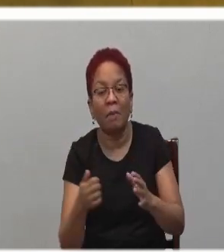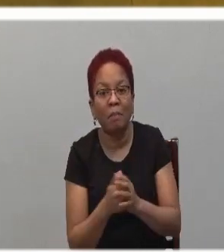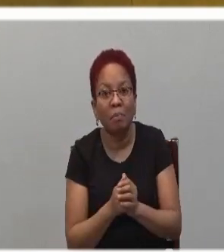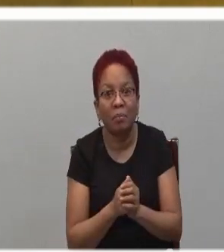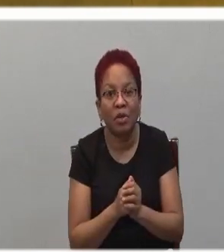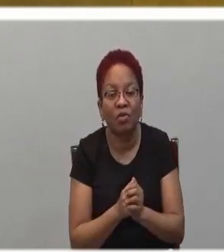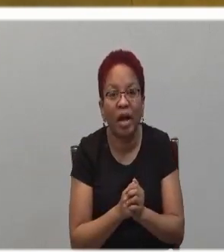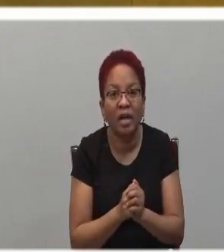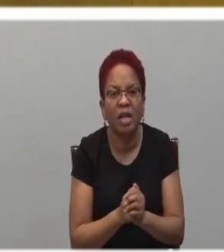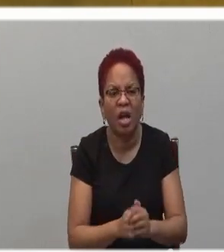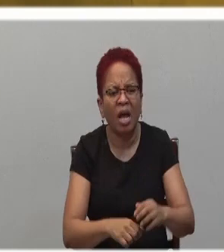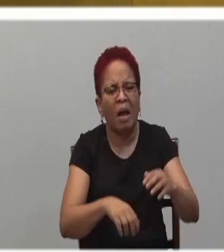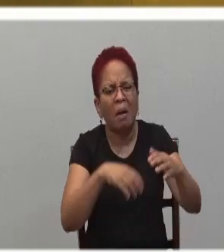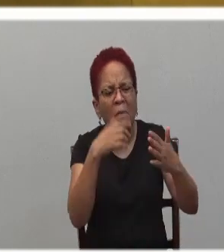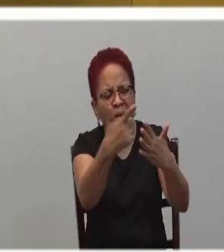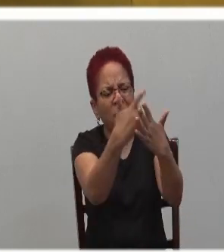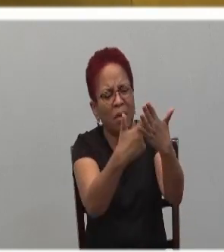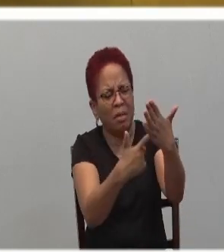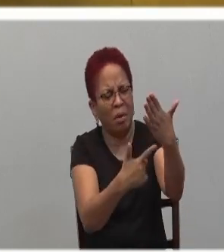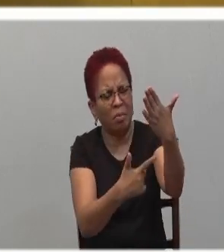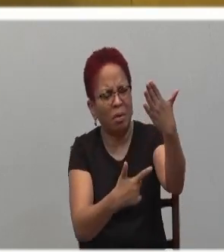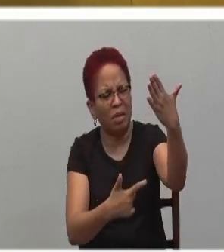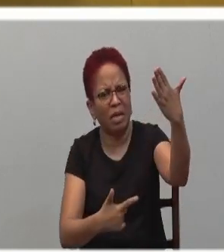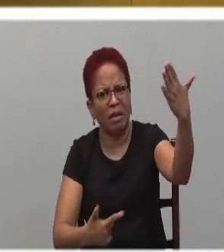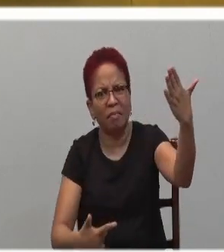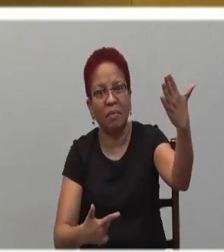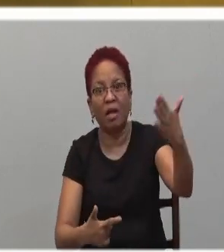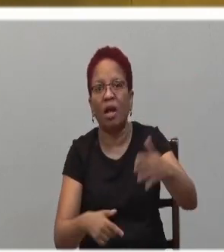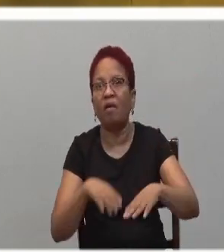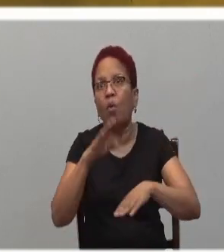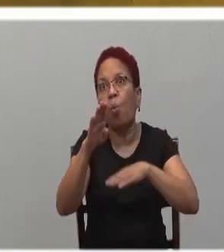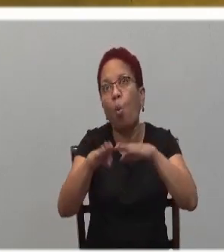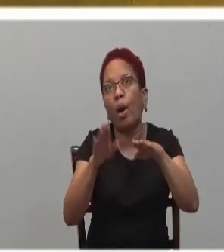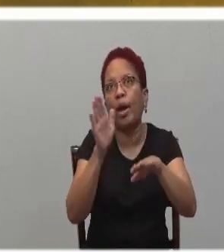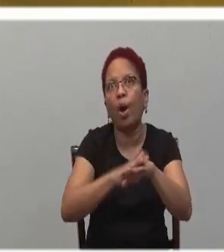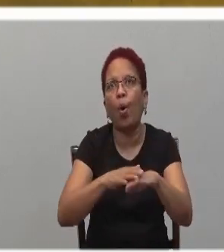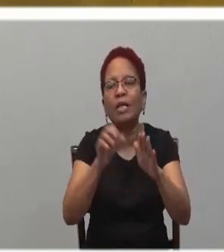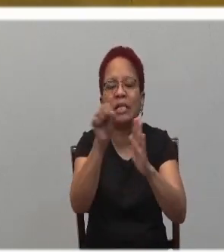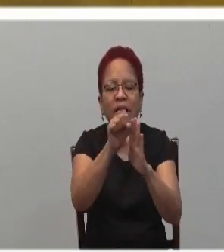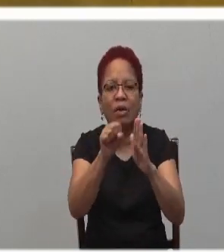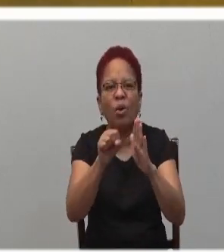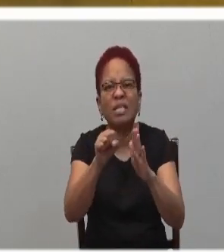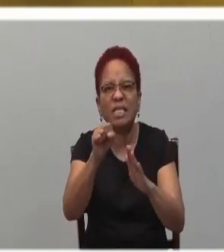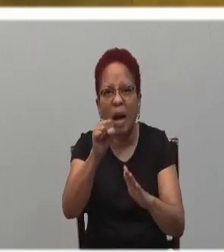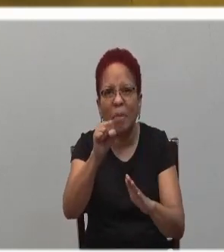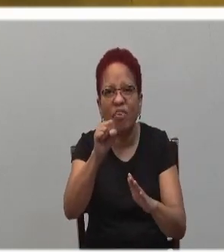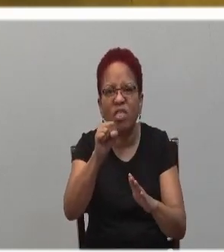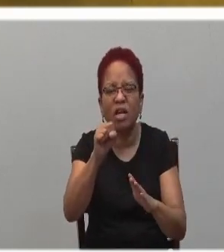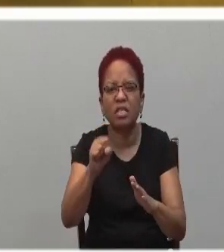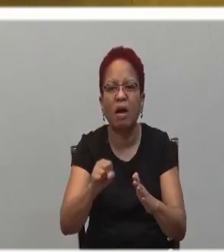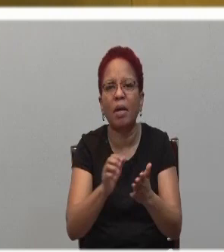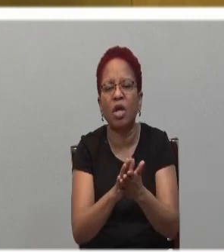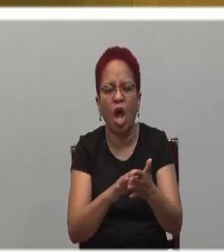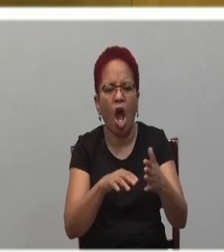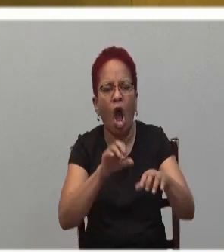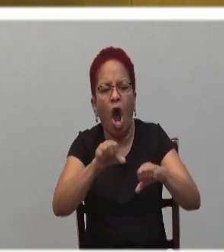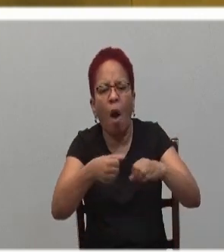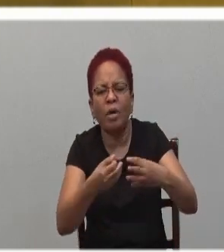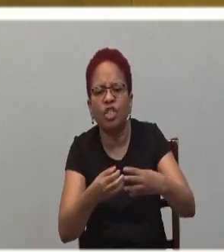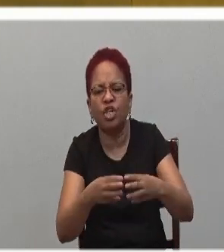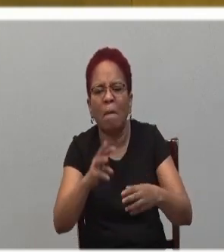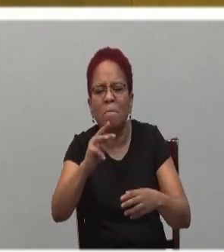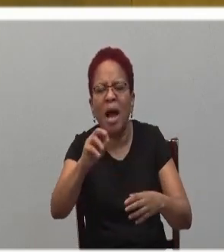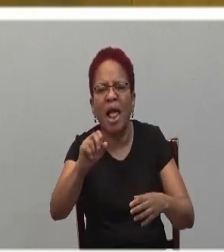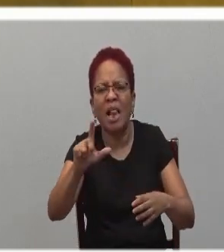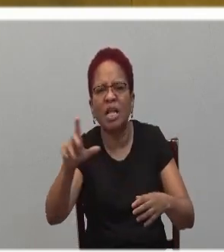Sabbath. And if you, for example, walking on the Sabbath and you accomplish the miles that is required, say,